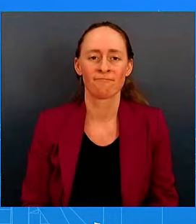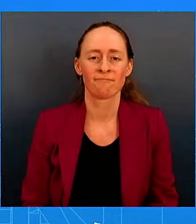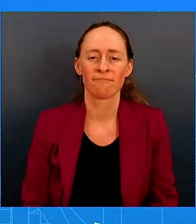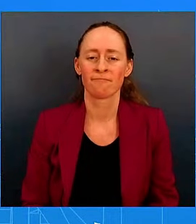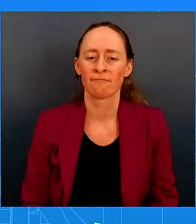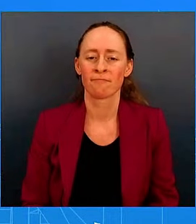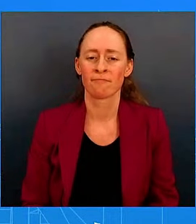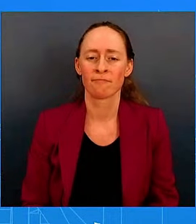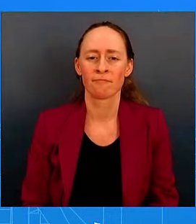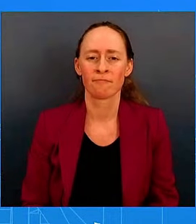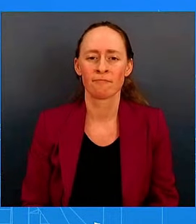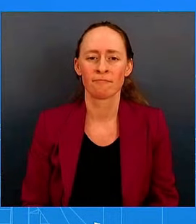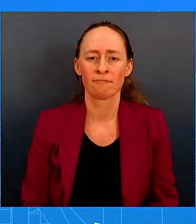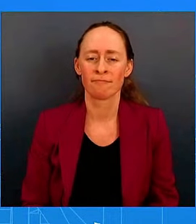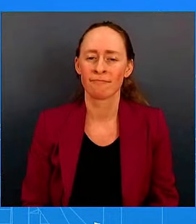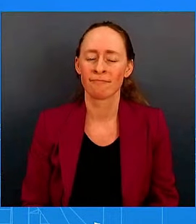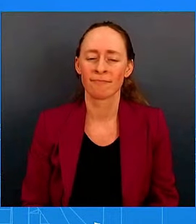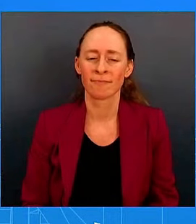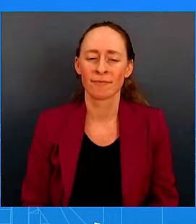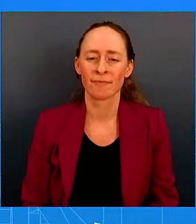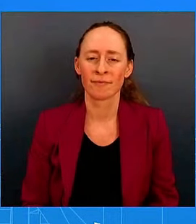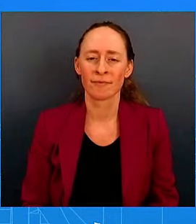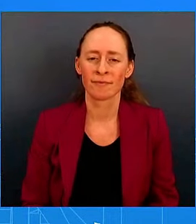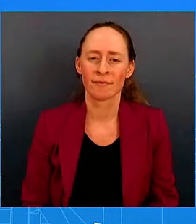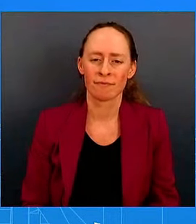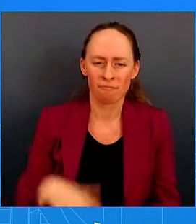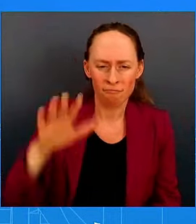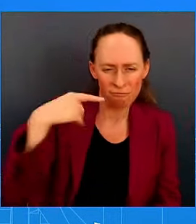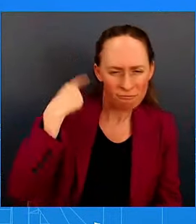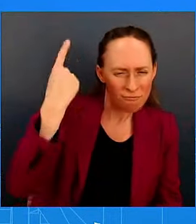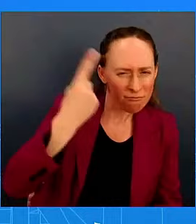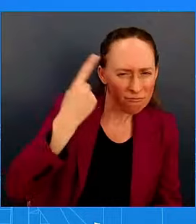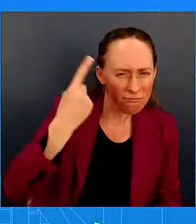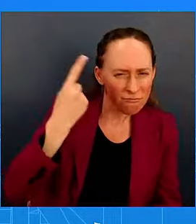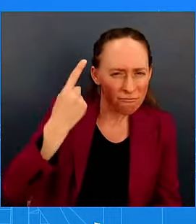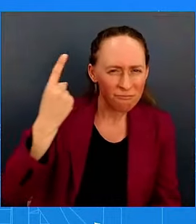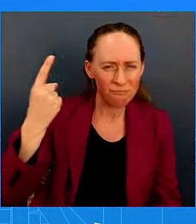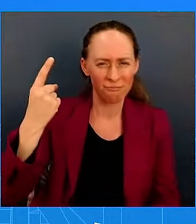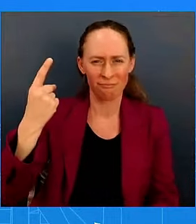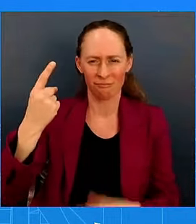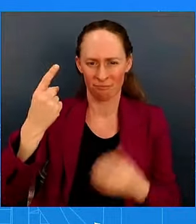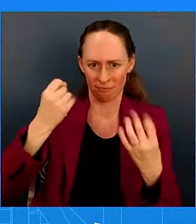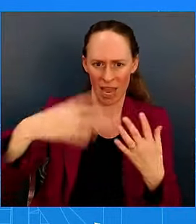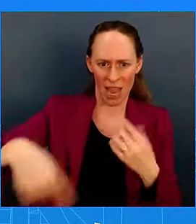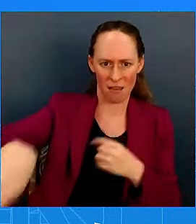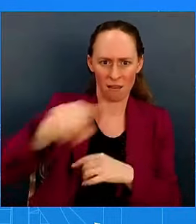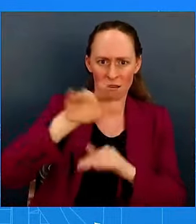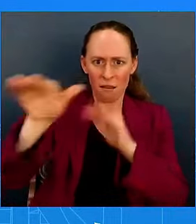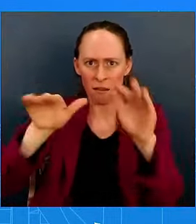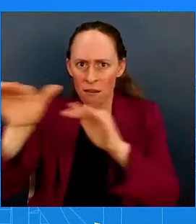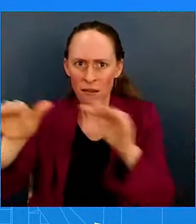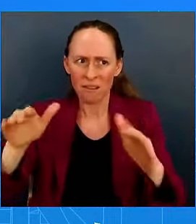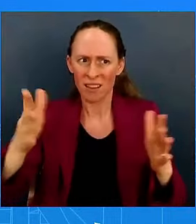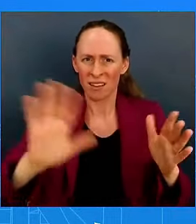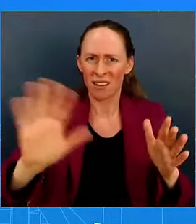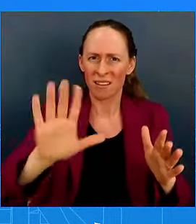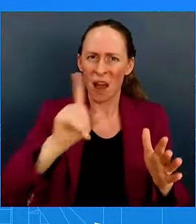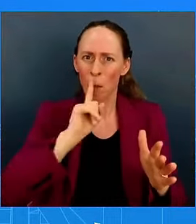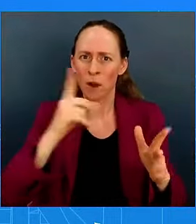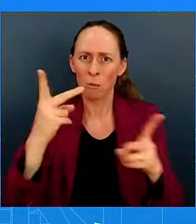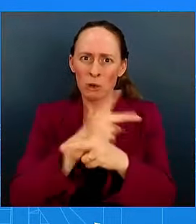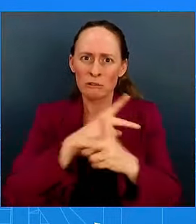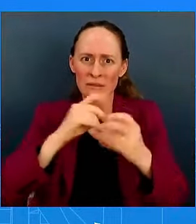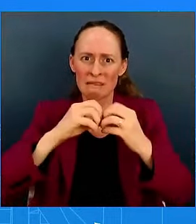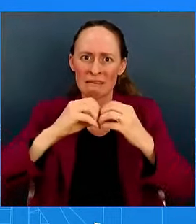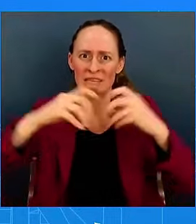Okay, let me try one other thing. Everyone keeps urging all parties involved not to escalate this. Isn't this an escalation already? I mean,